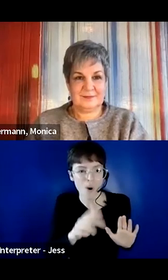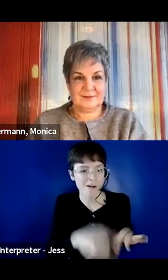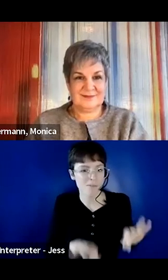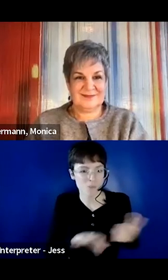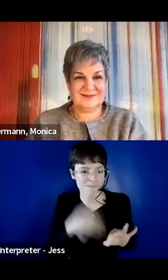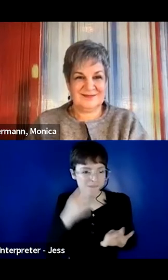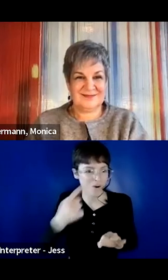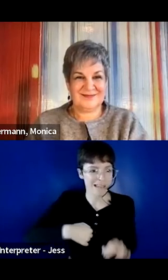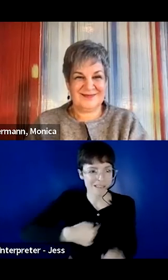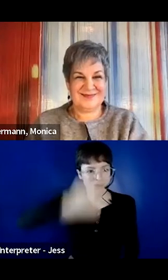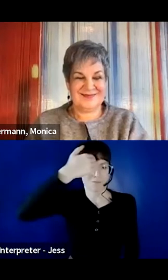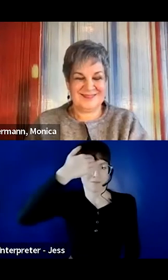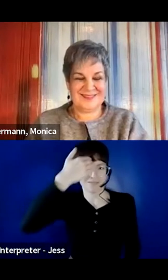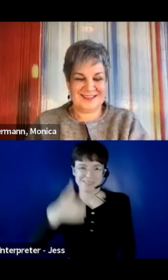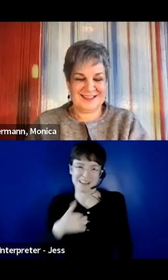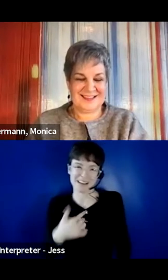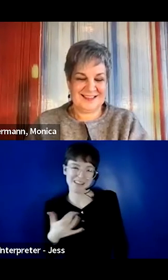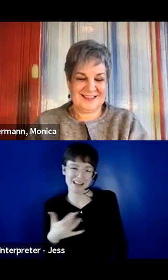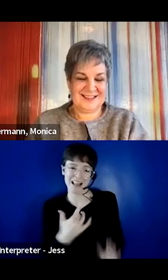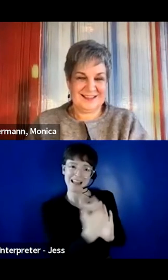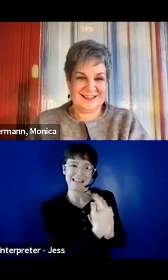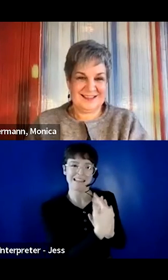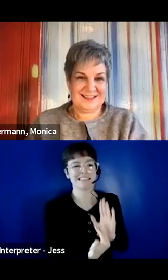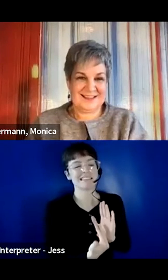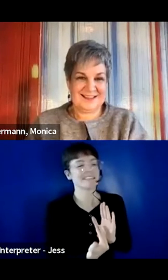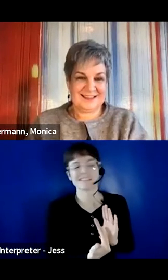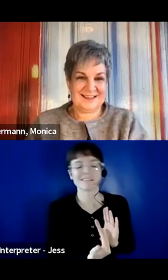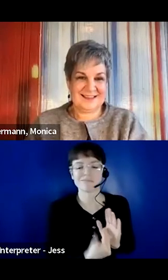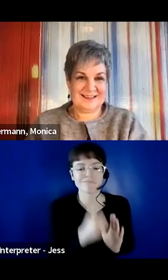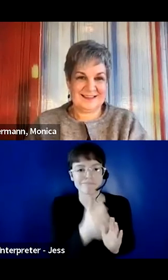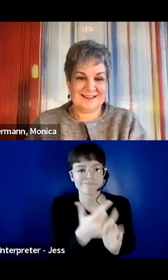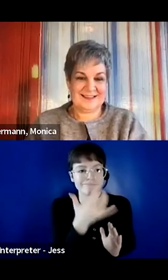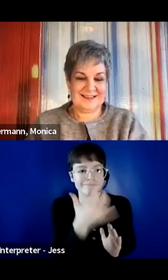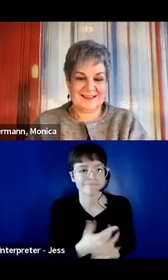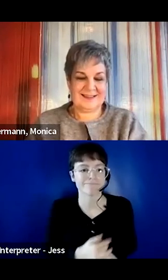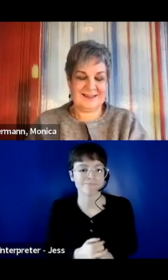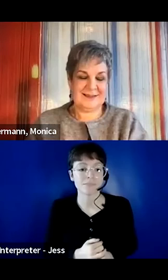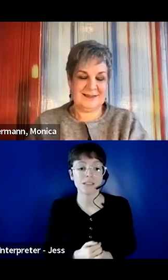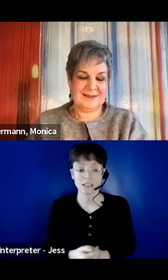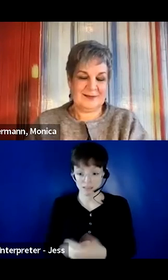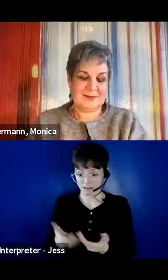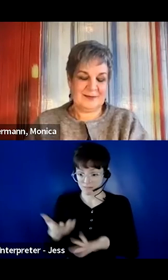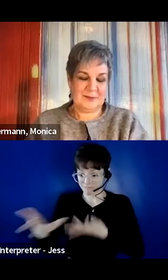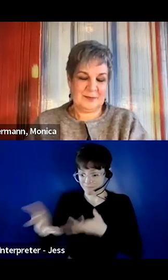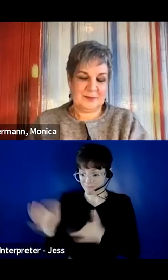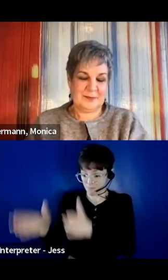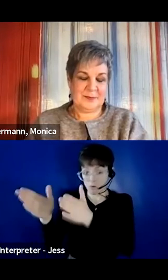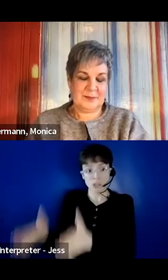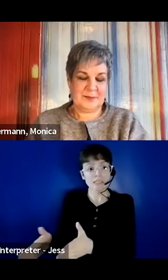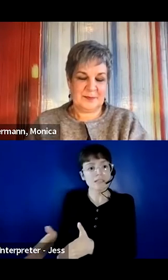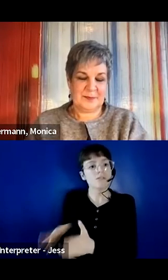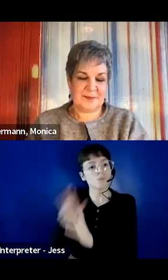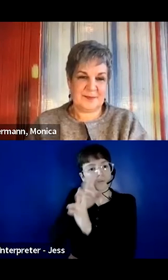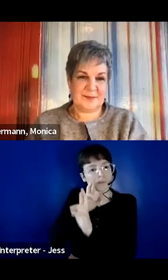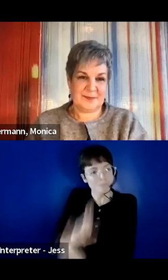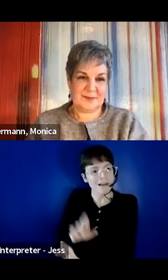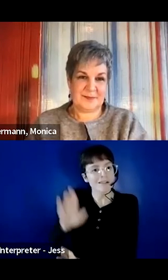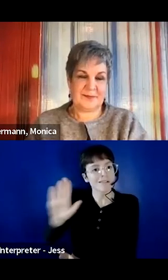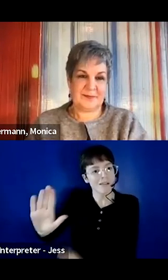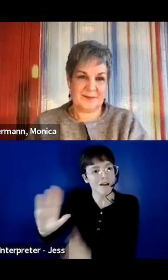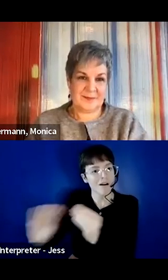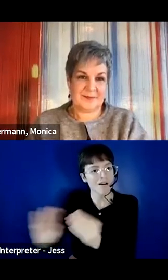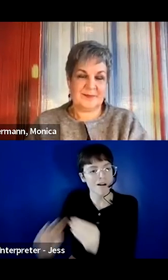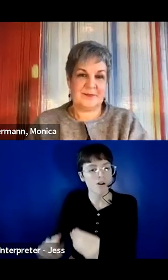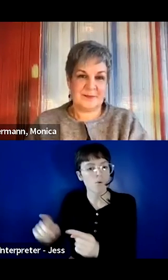a big fan of lists to start with. Um, if you're talking to an individual, respect what that individual has to say about themselves and their